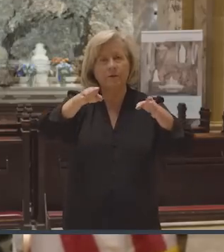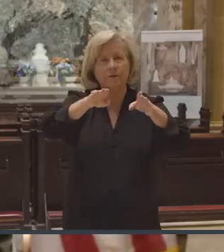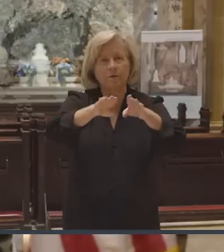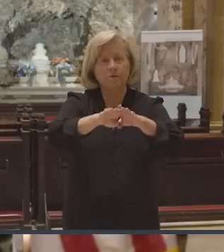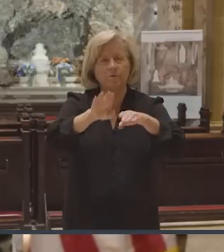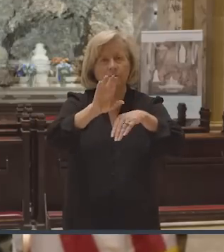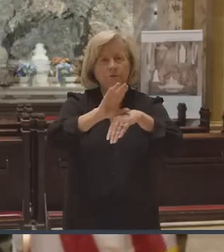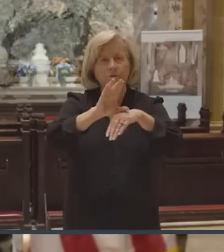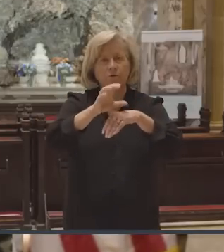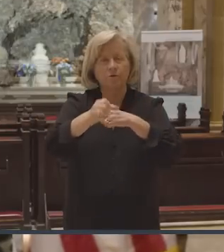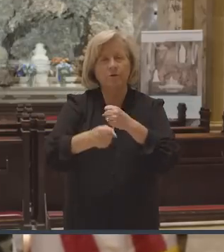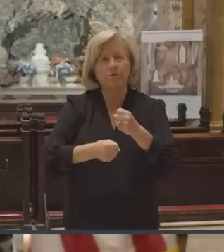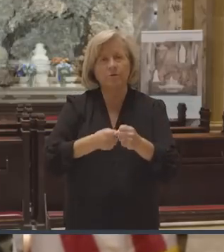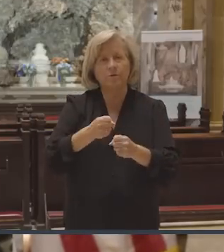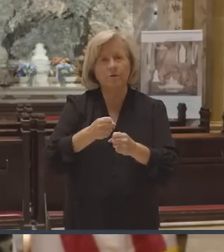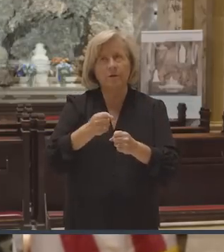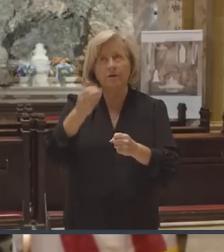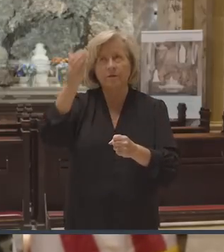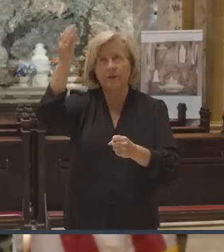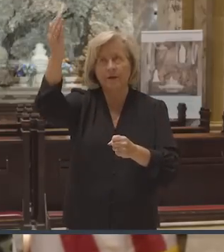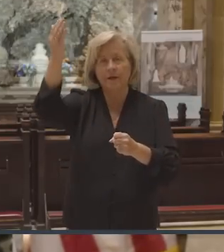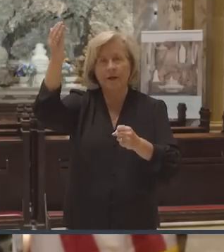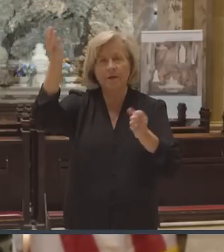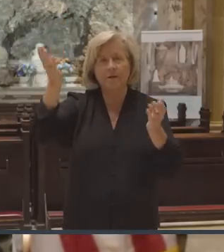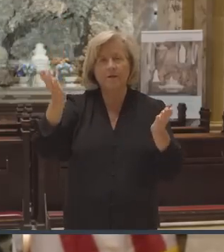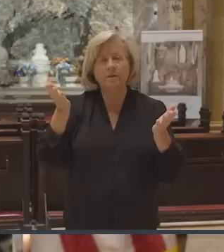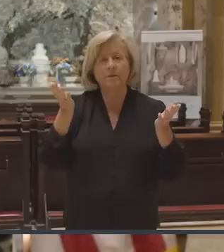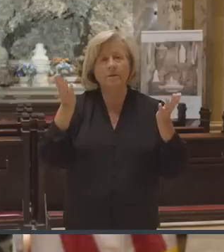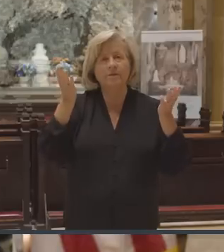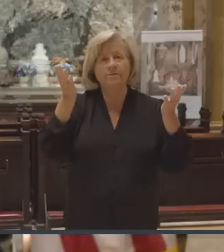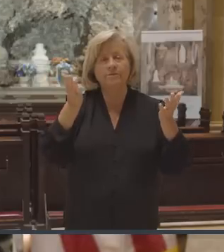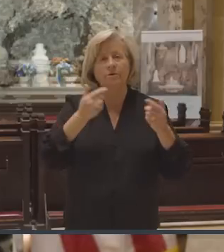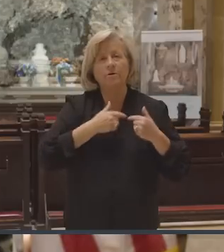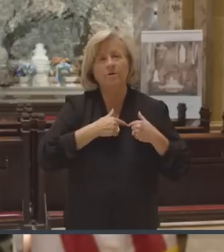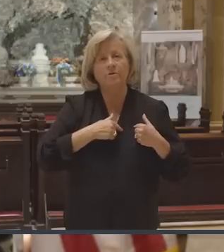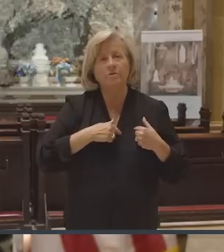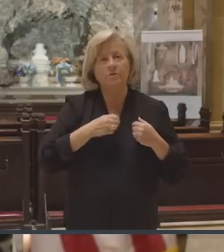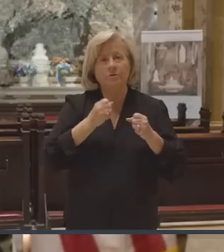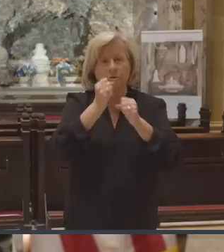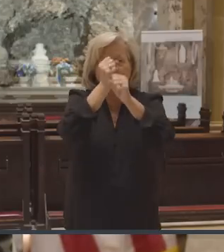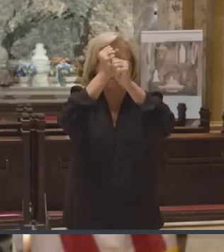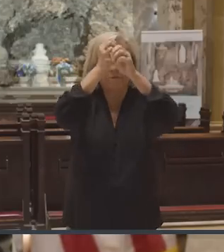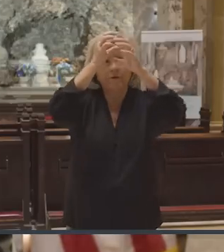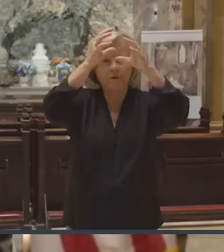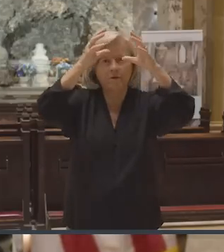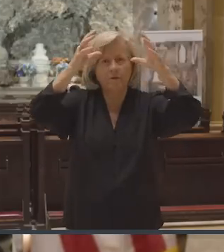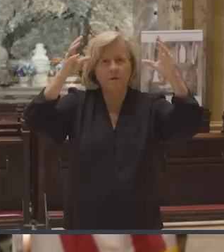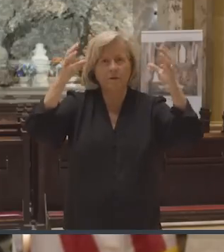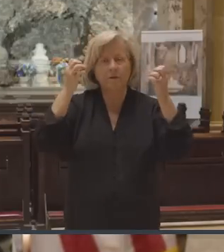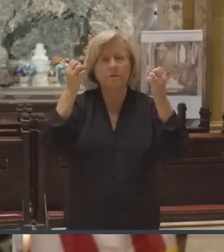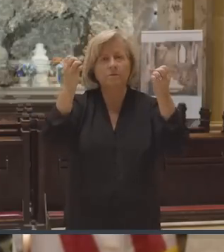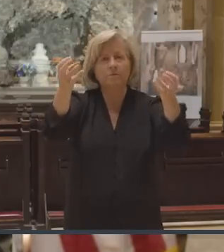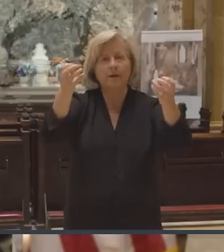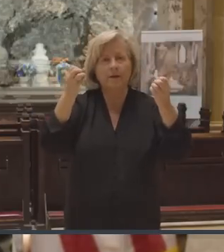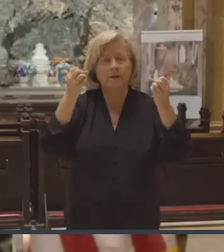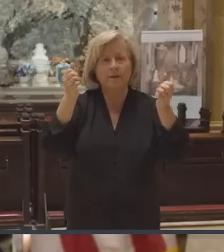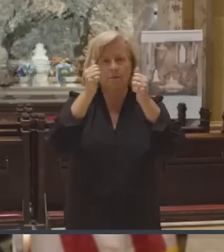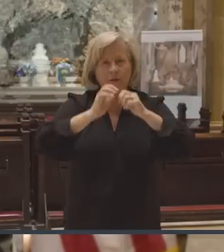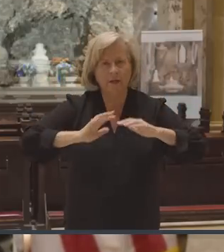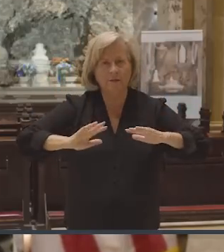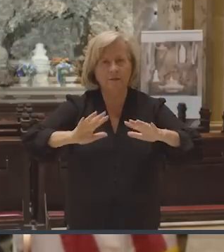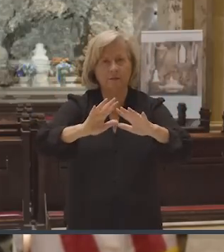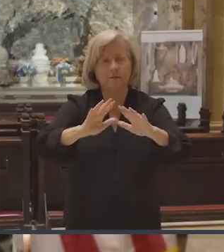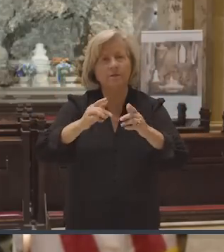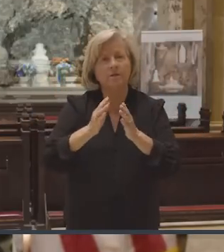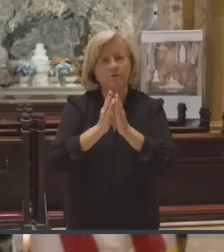year, may God lift our hearts in gratitude, revealing his many blessings. Let us pray to the Lord.